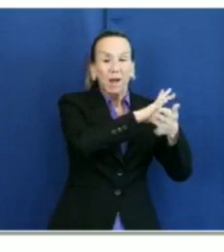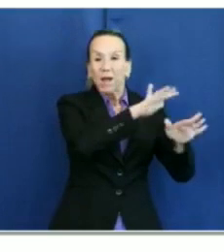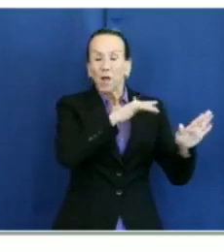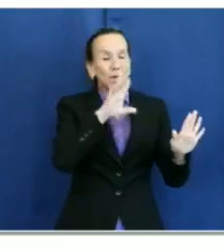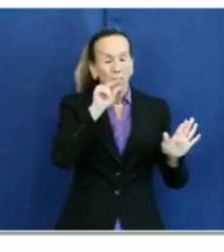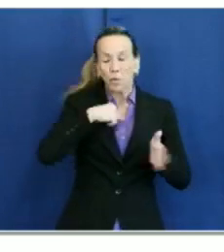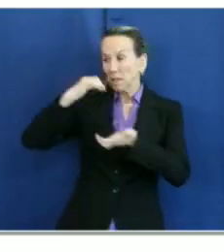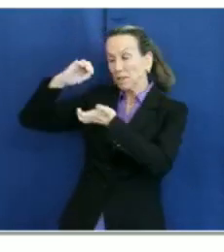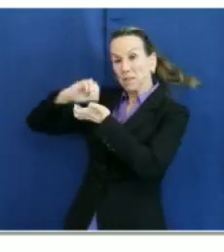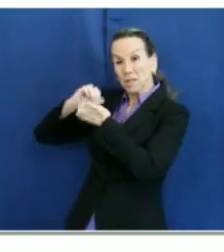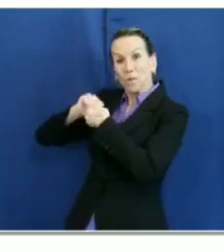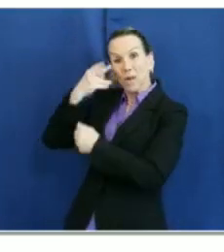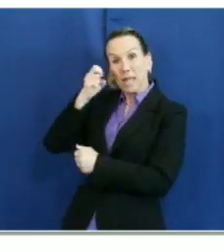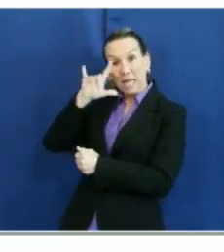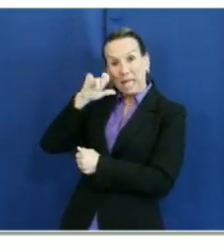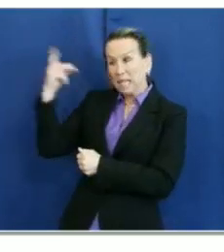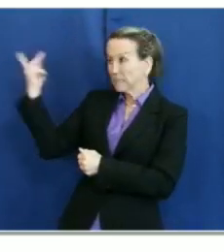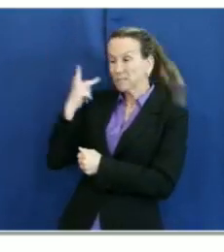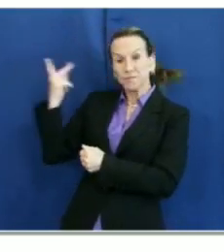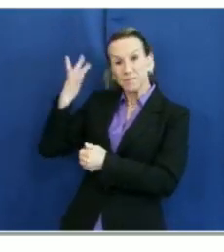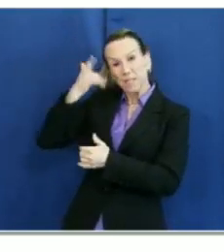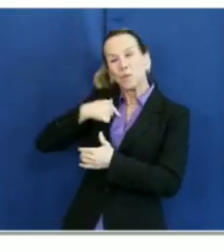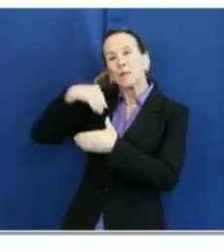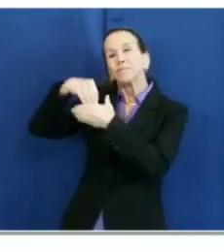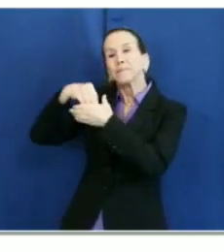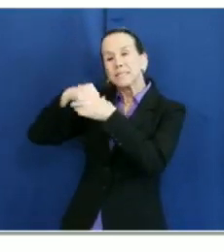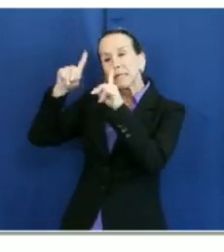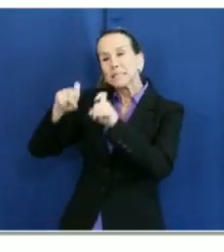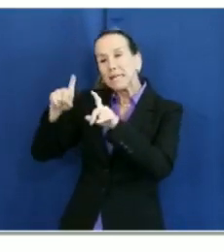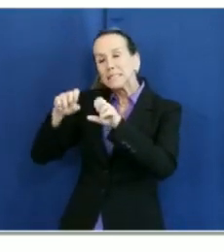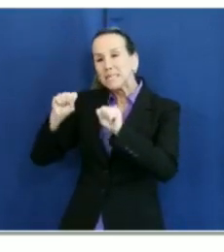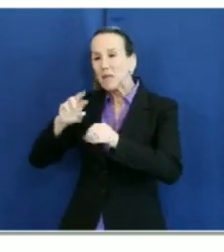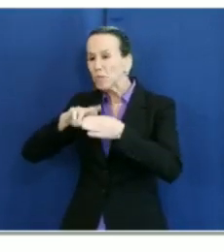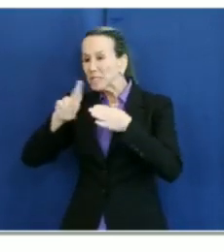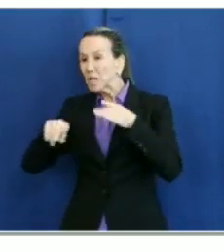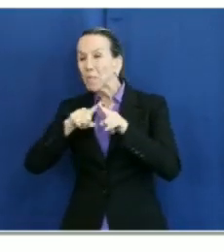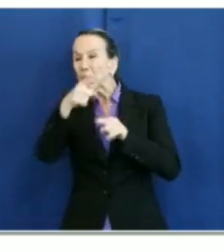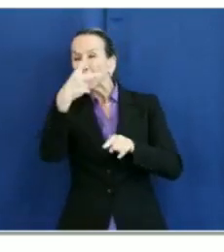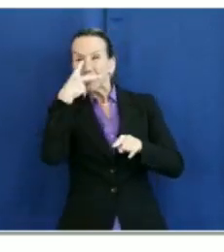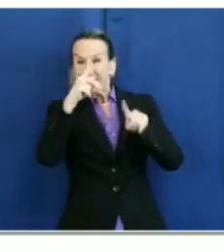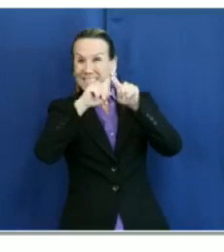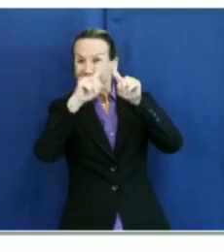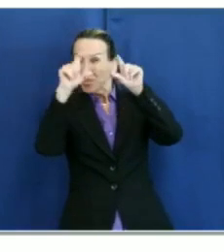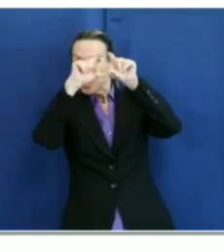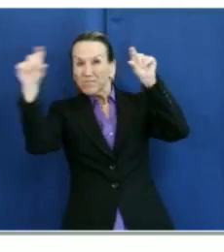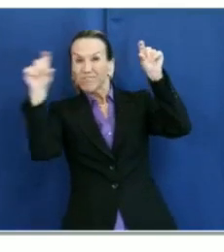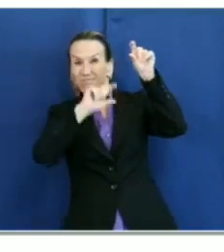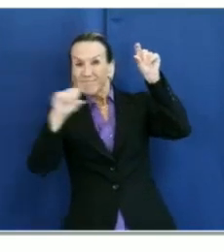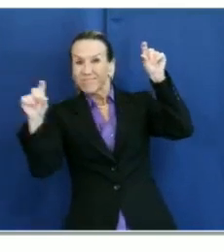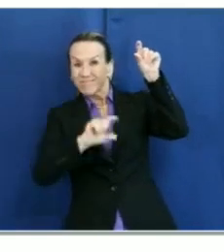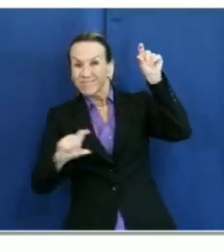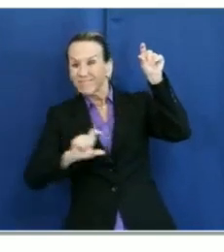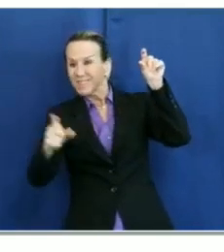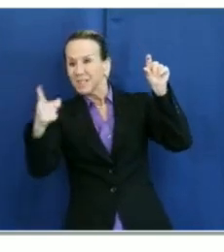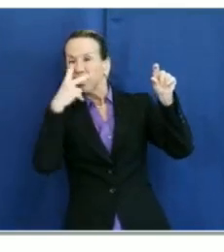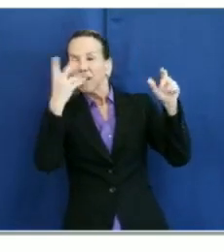and what we do internal to ourselves. But again, there you can see all of the various inputs that come into our testing system, a breakdown of roughly